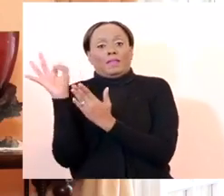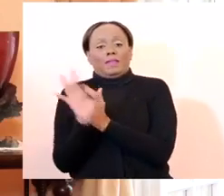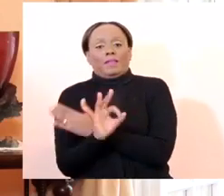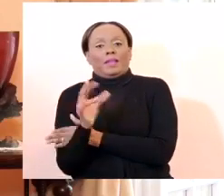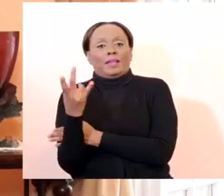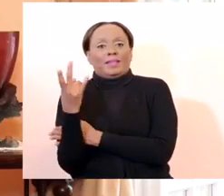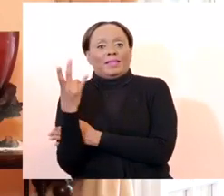exists.